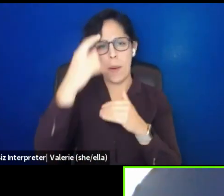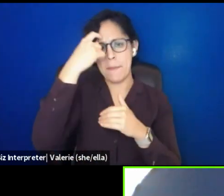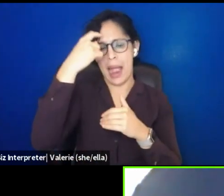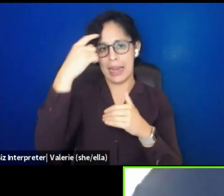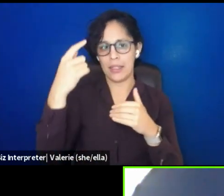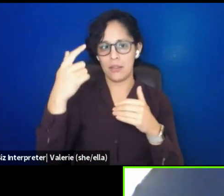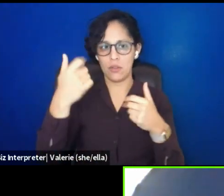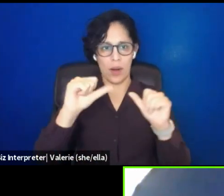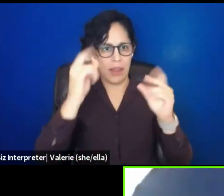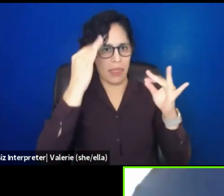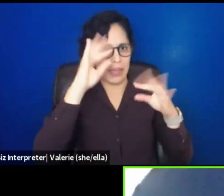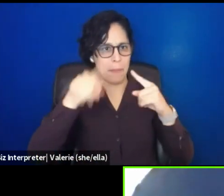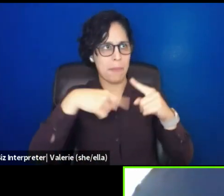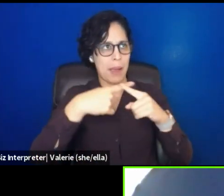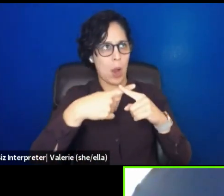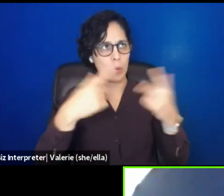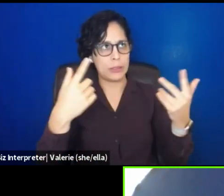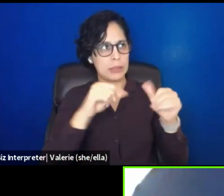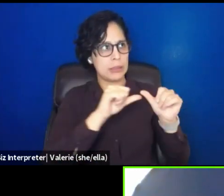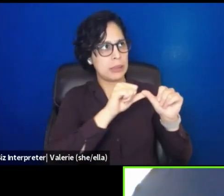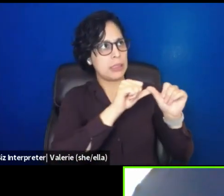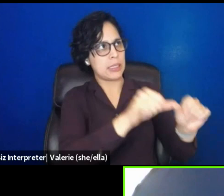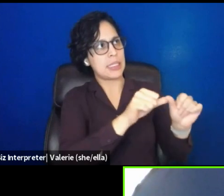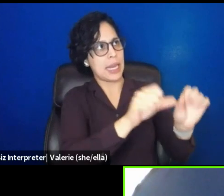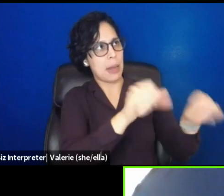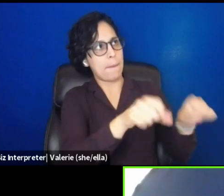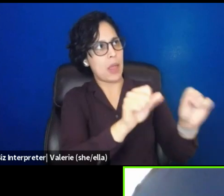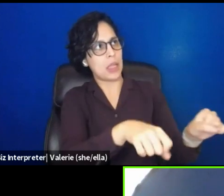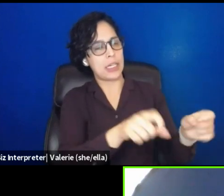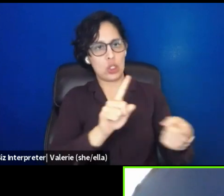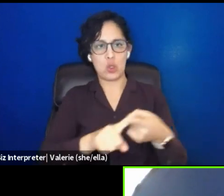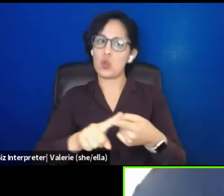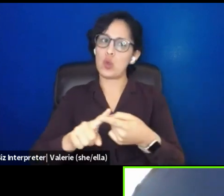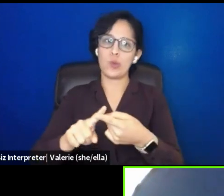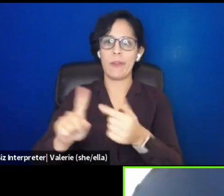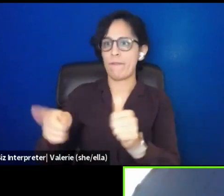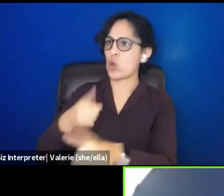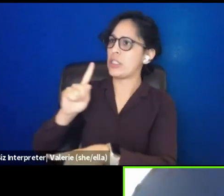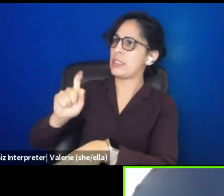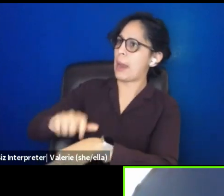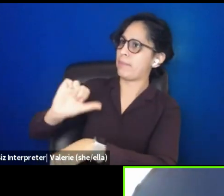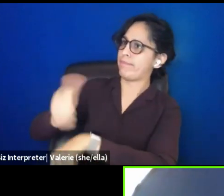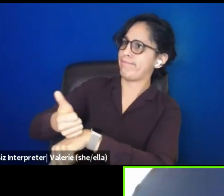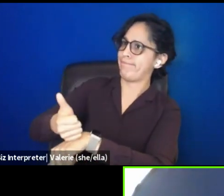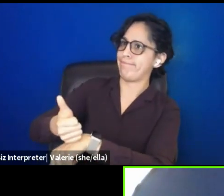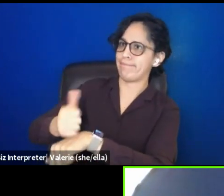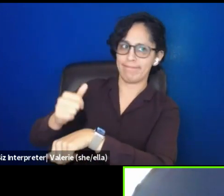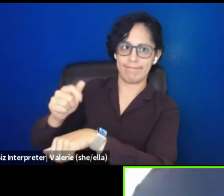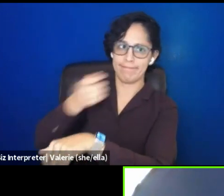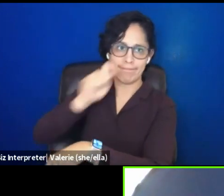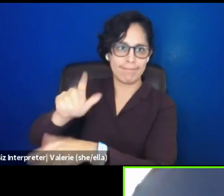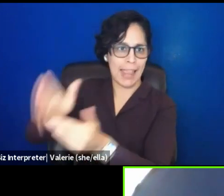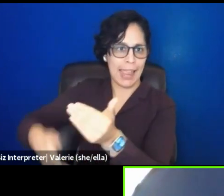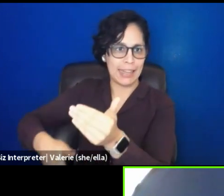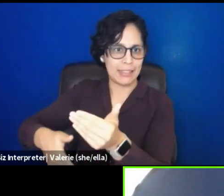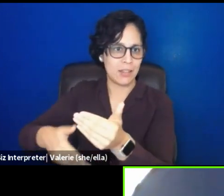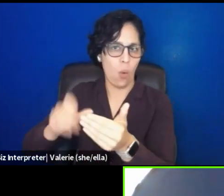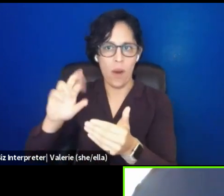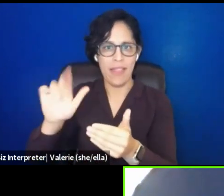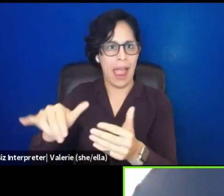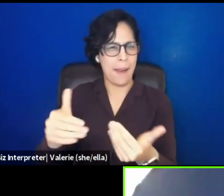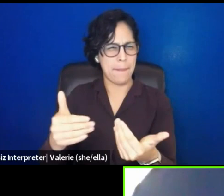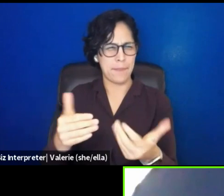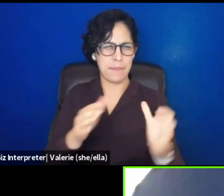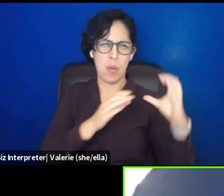pilot to sustainability, uh, separates it from a burden of precedent and an opportunity,